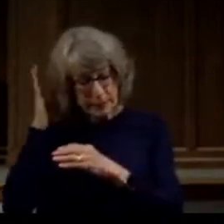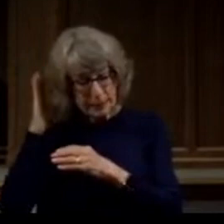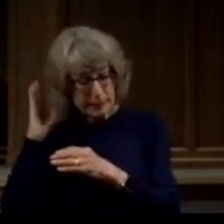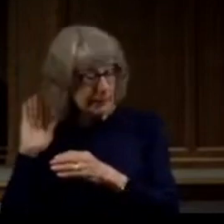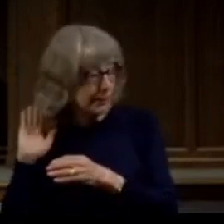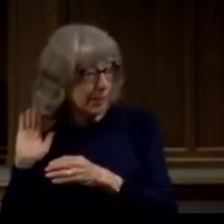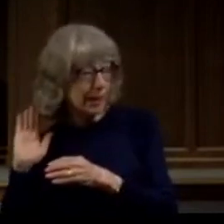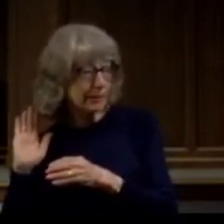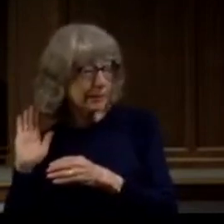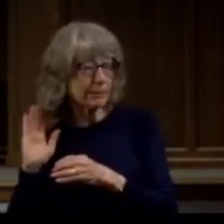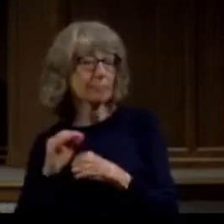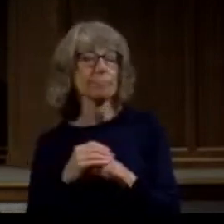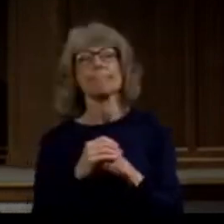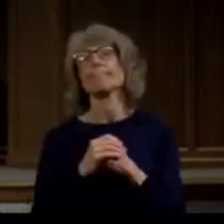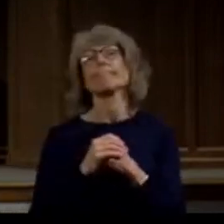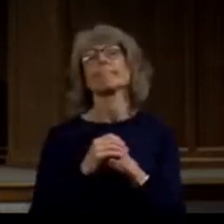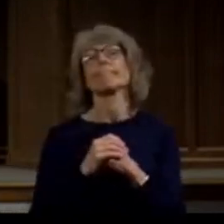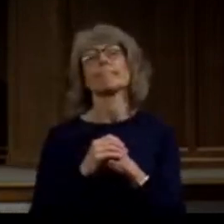emerge